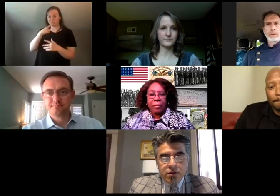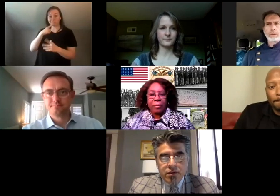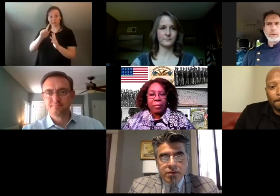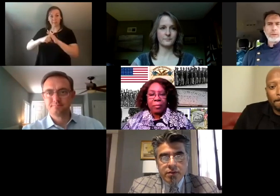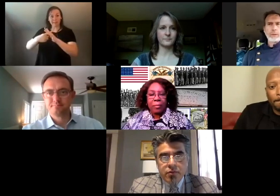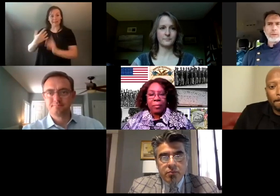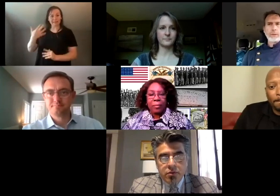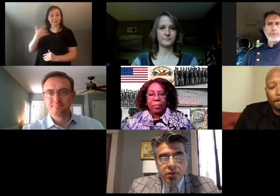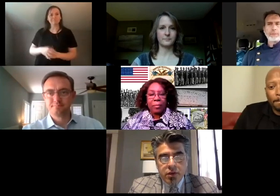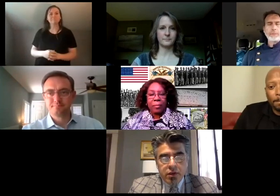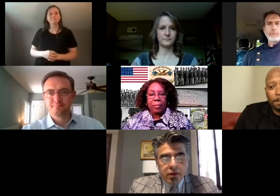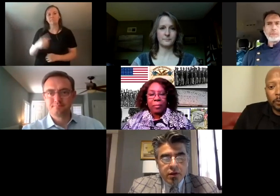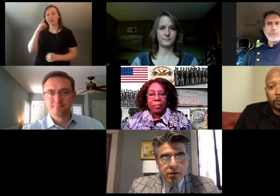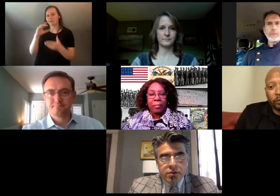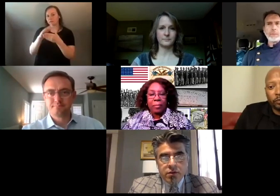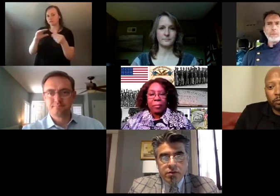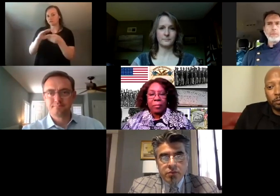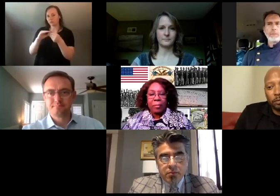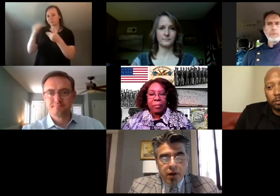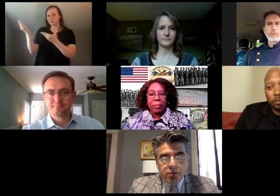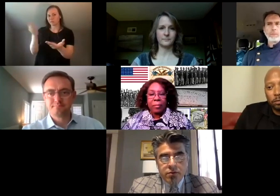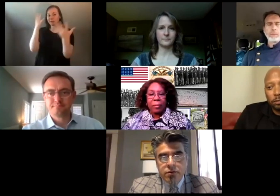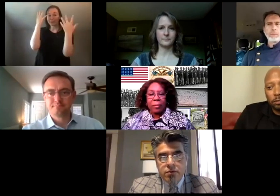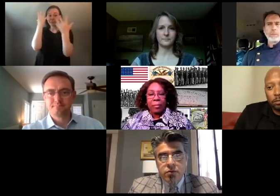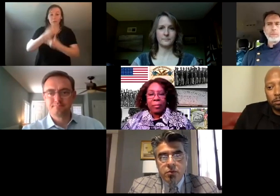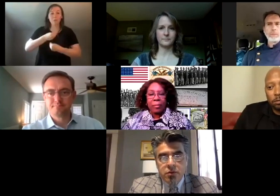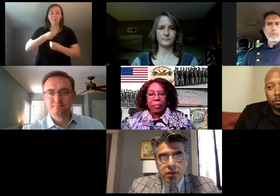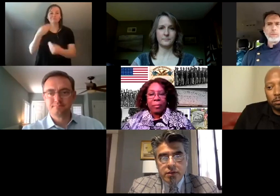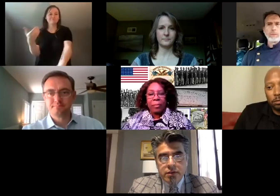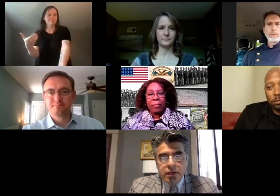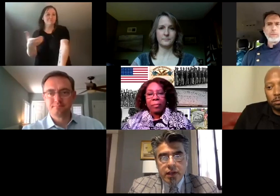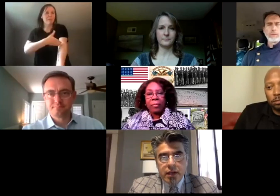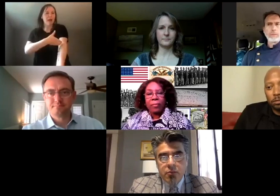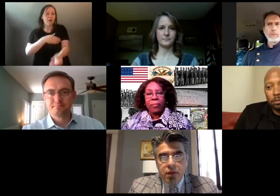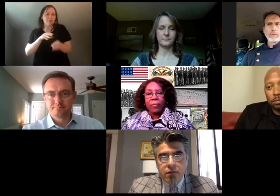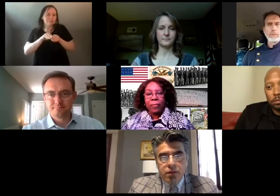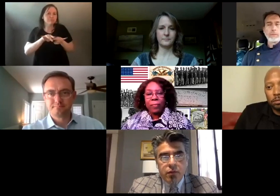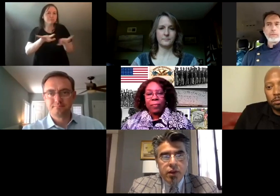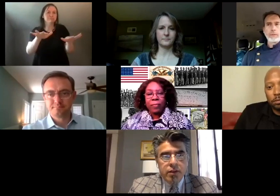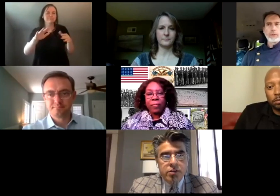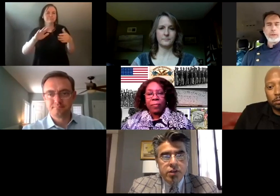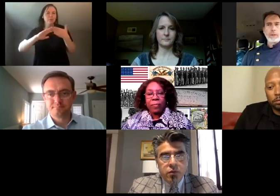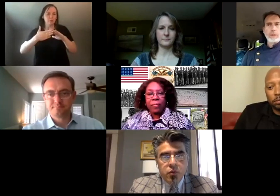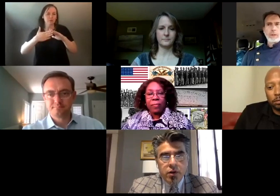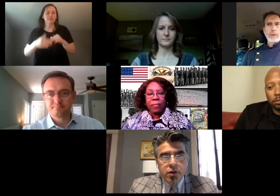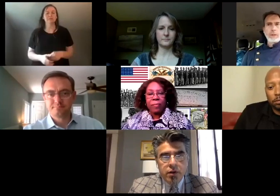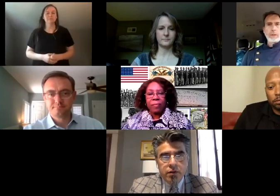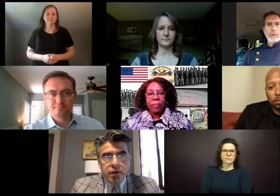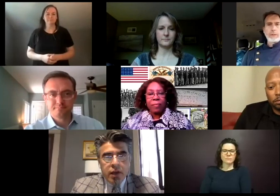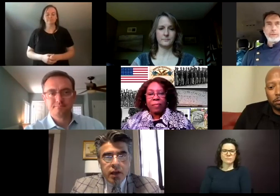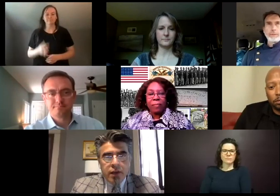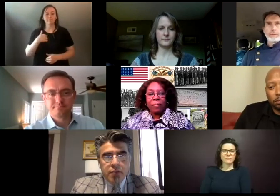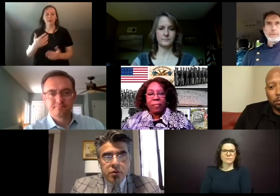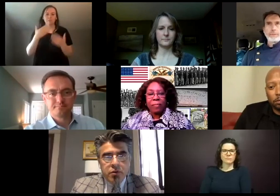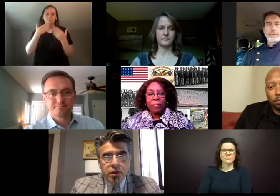stories bring beauty. Stories bring powers to communities. And I am grateful that we can share with one another